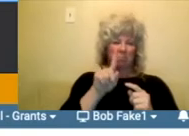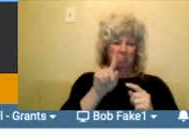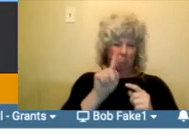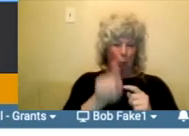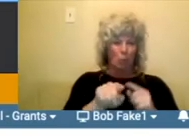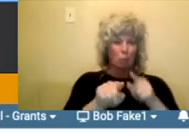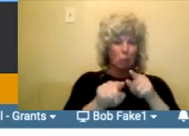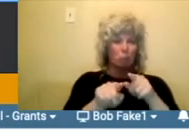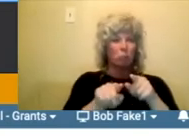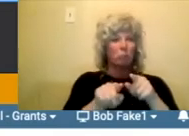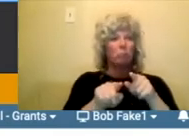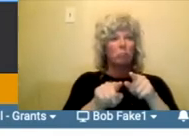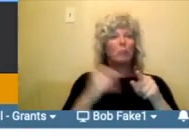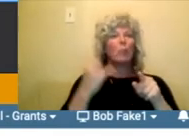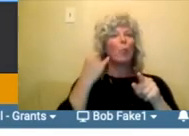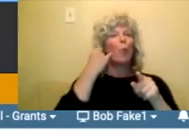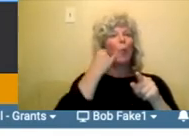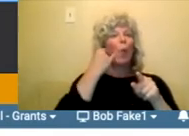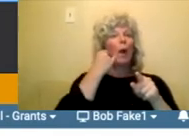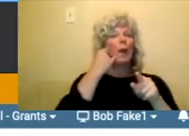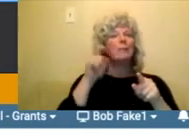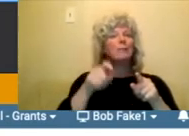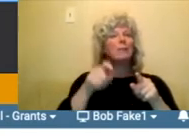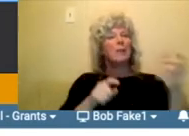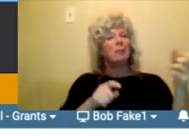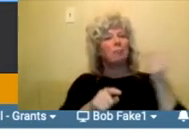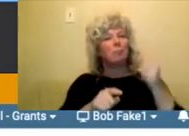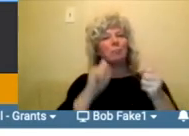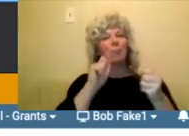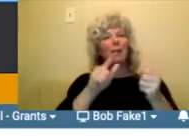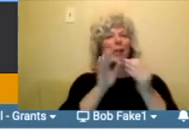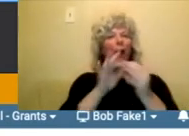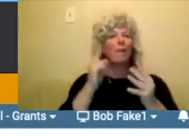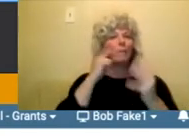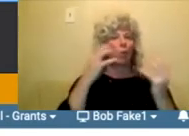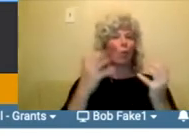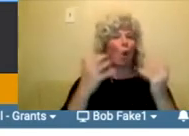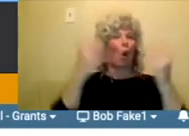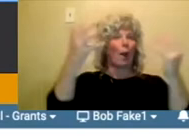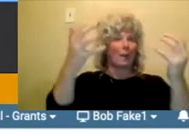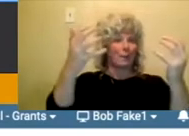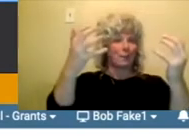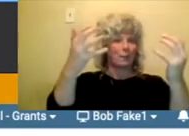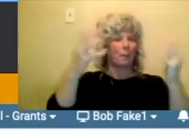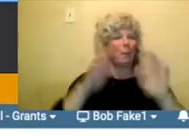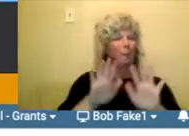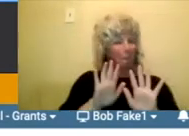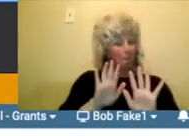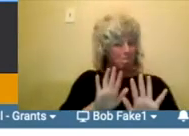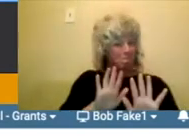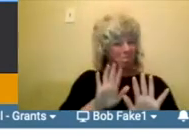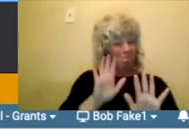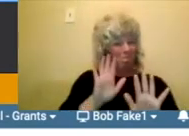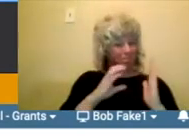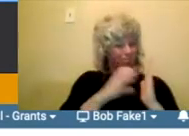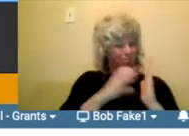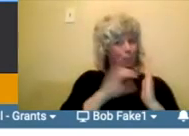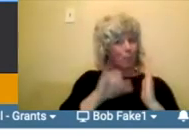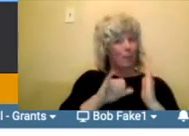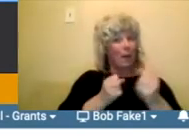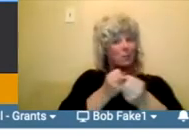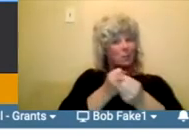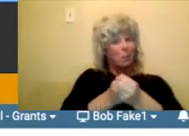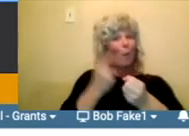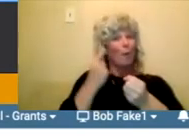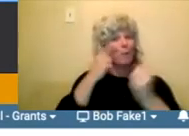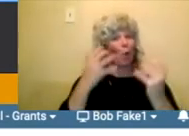ASL for an audience? Um, and so it, this support is not for an audience. It's actually for the artists